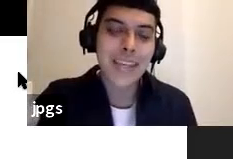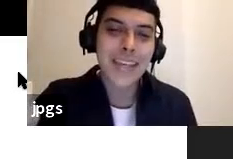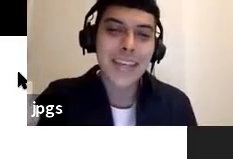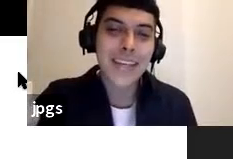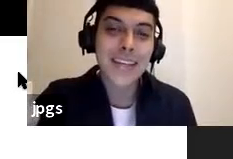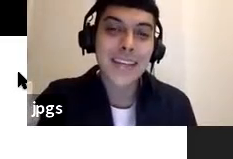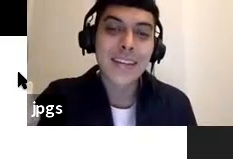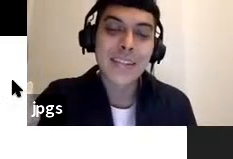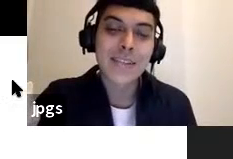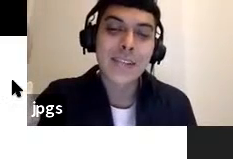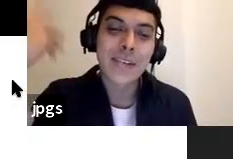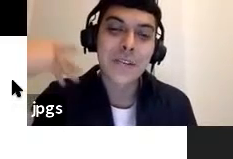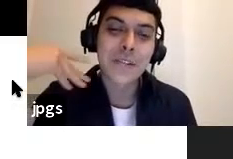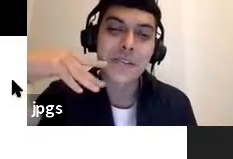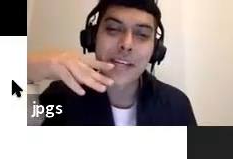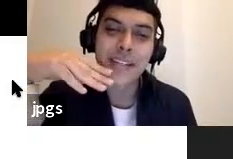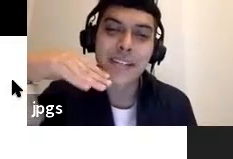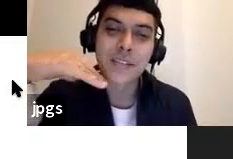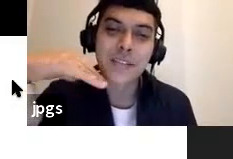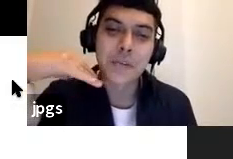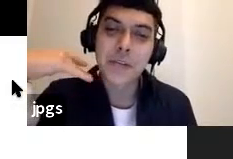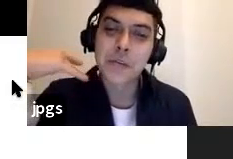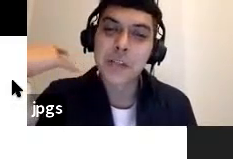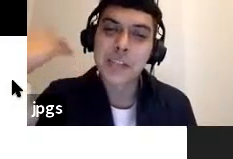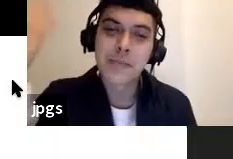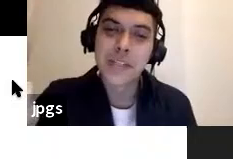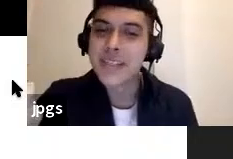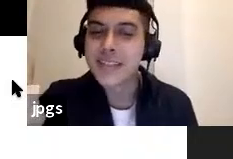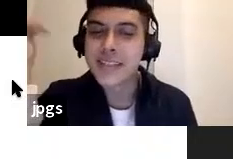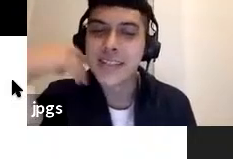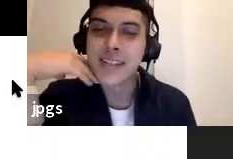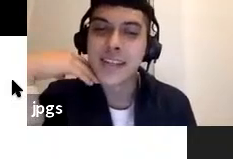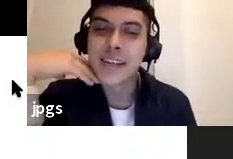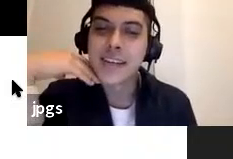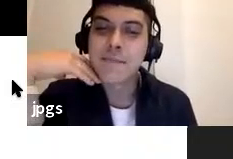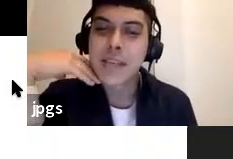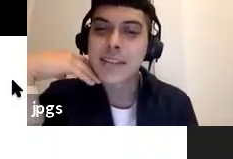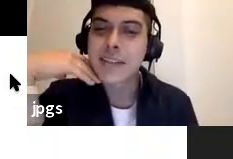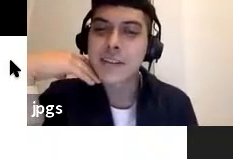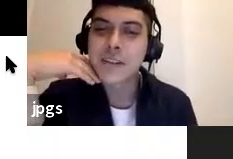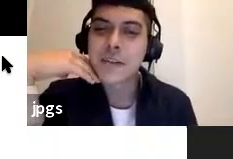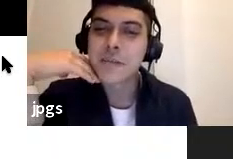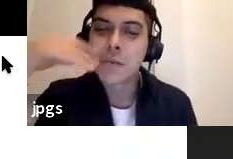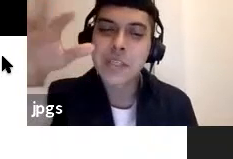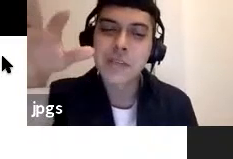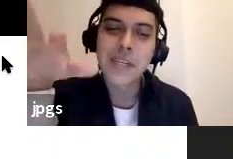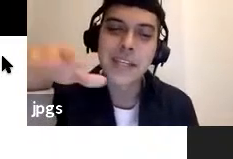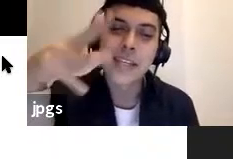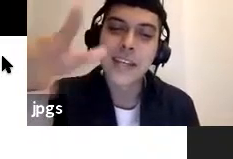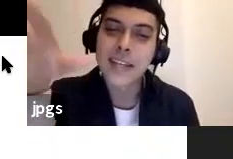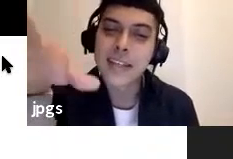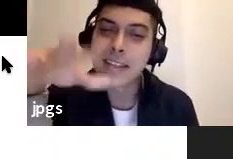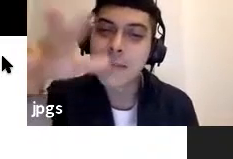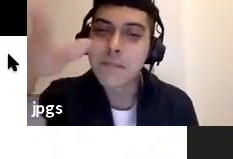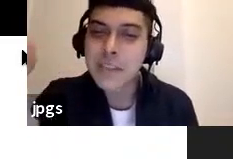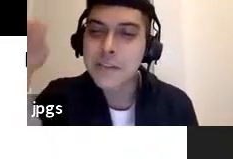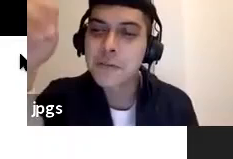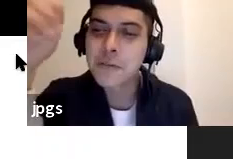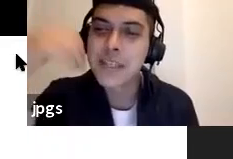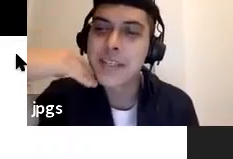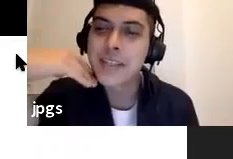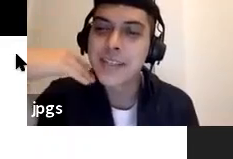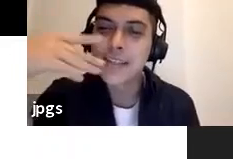uh it is very close related to what you will experience in mexico possibly and